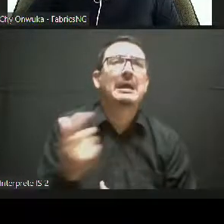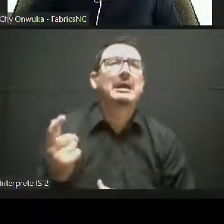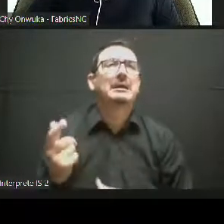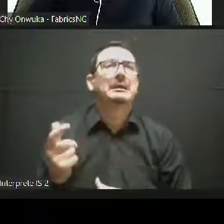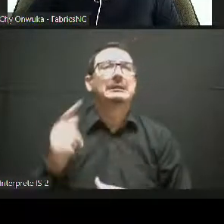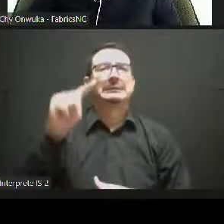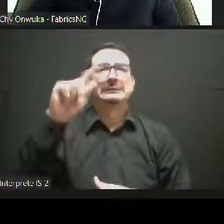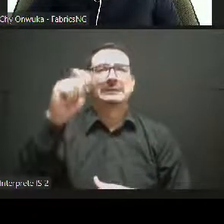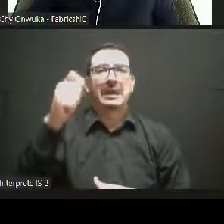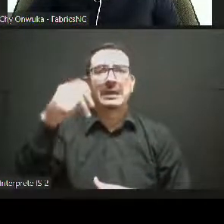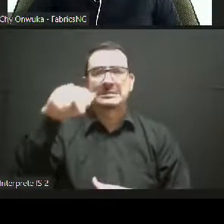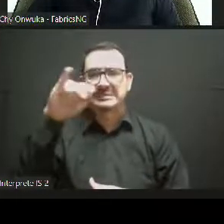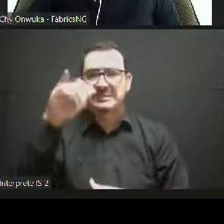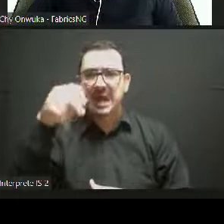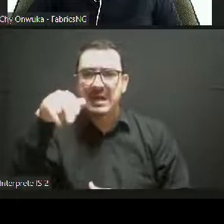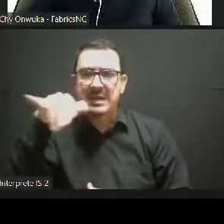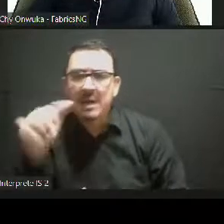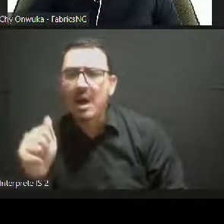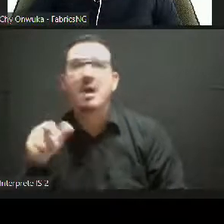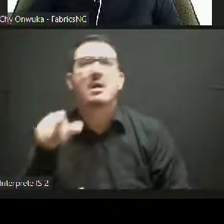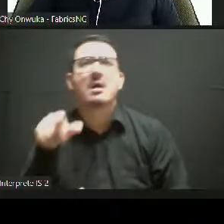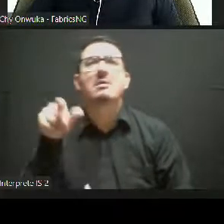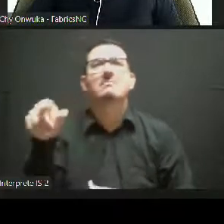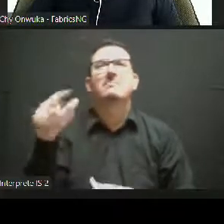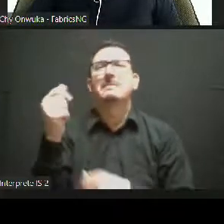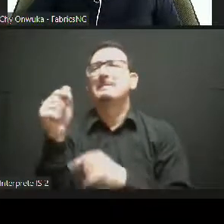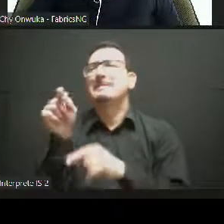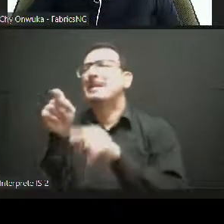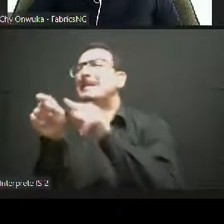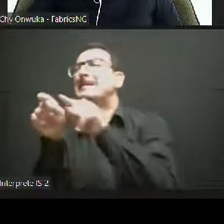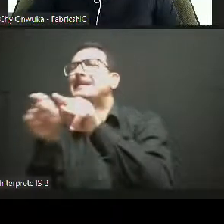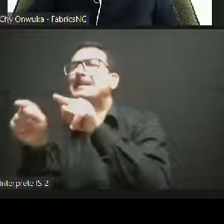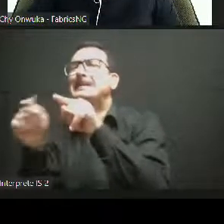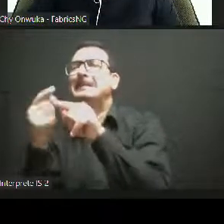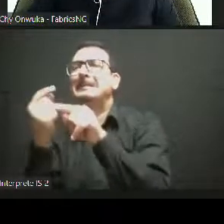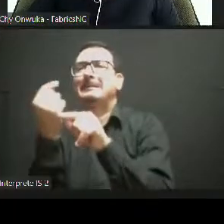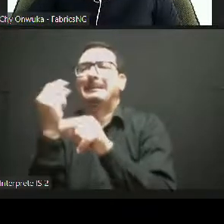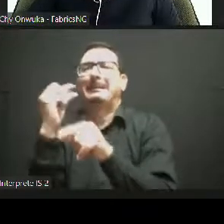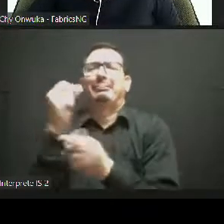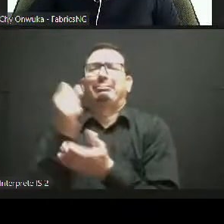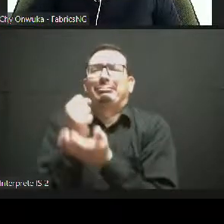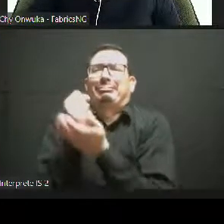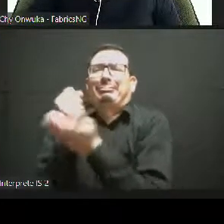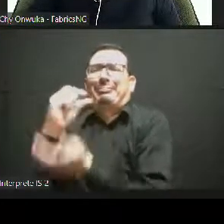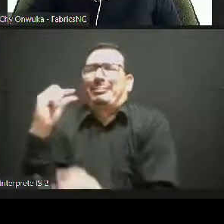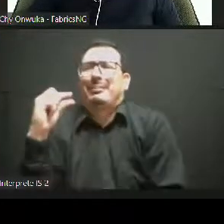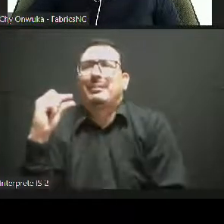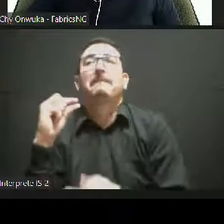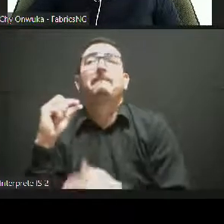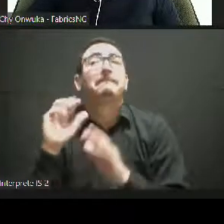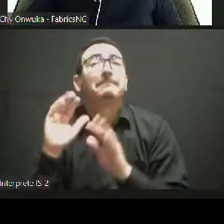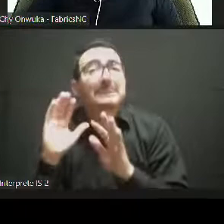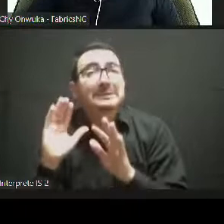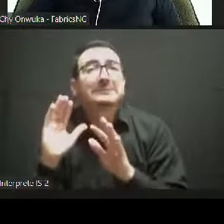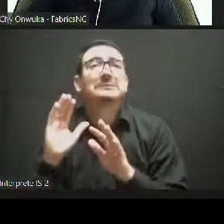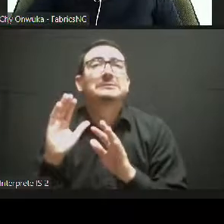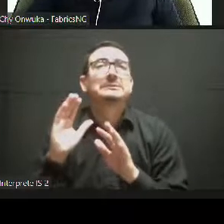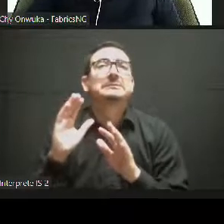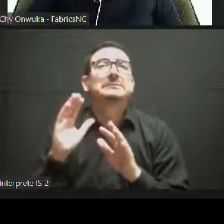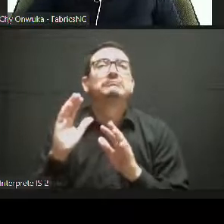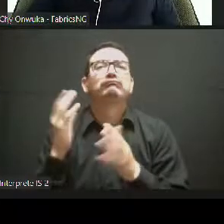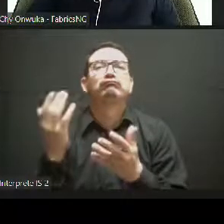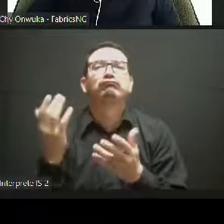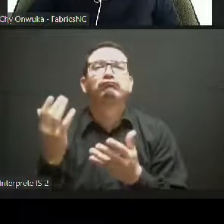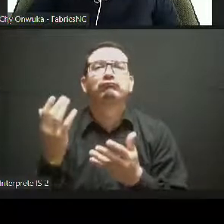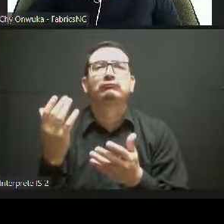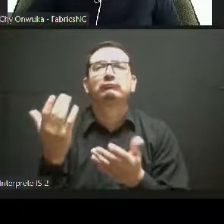-financed. If you look at private sector investment, the private sector investment that is in Africa